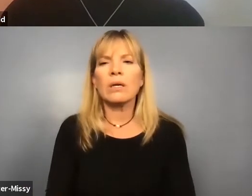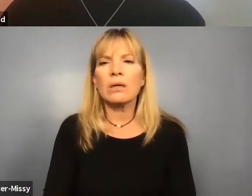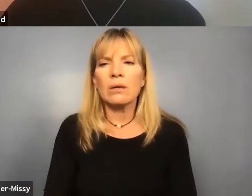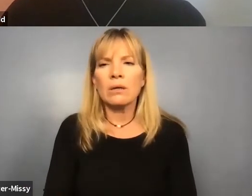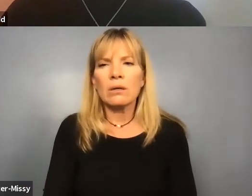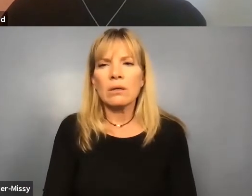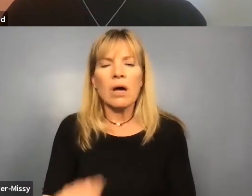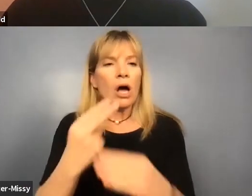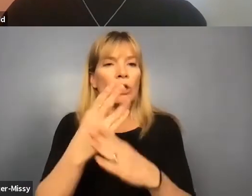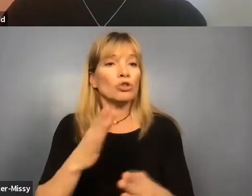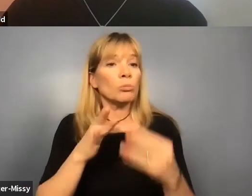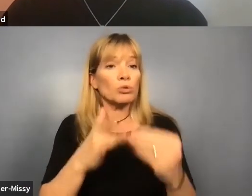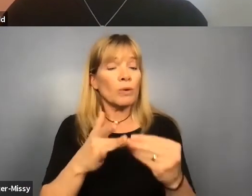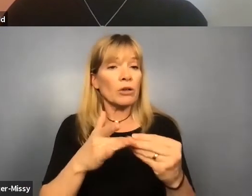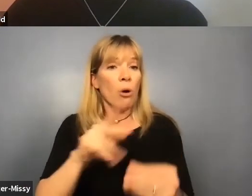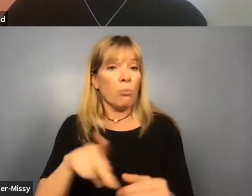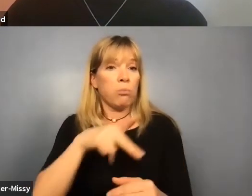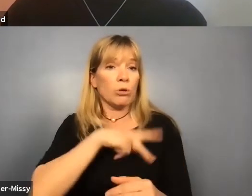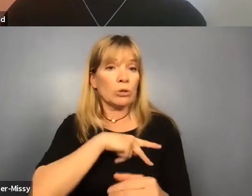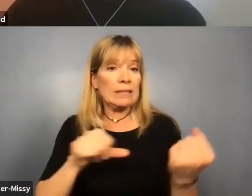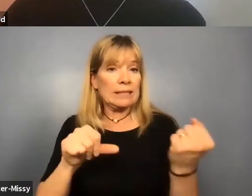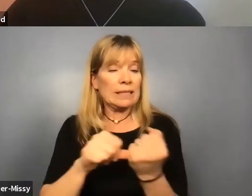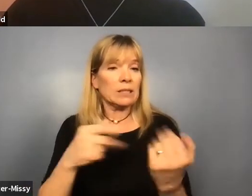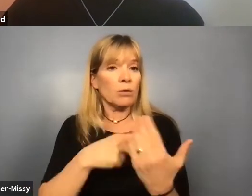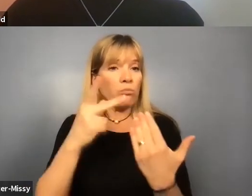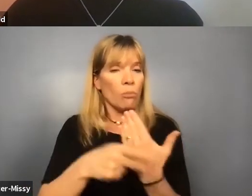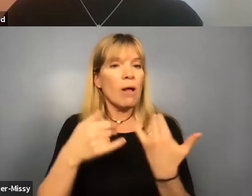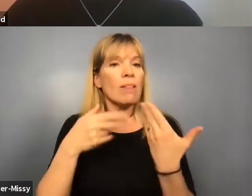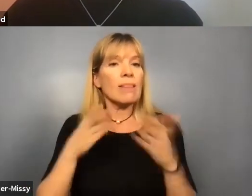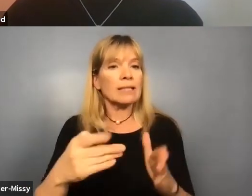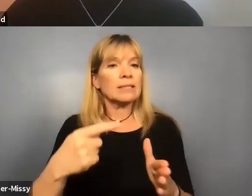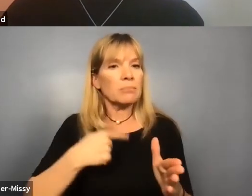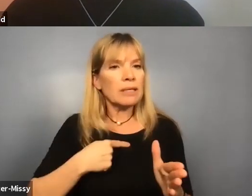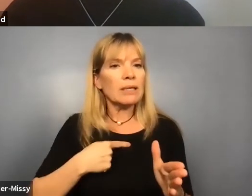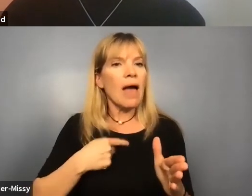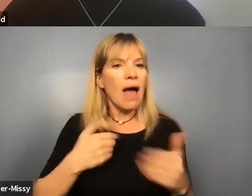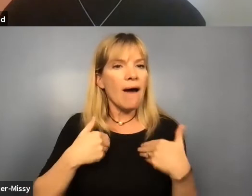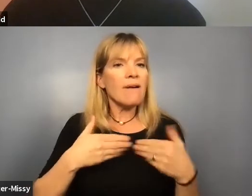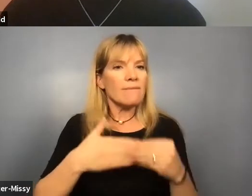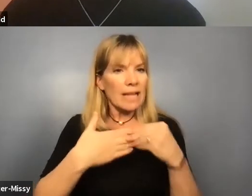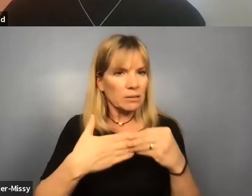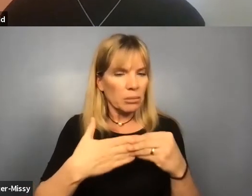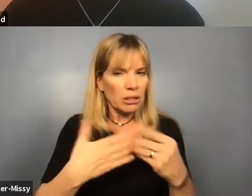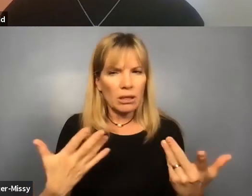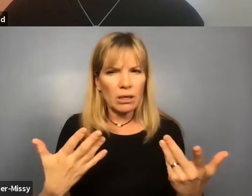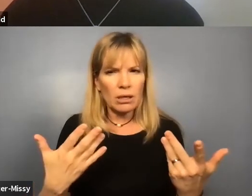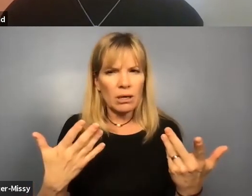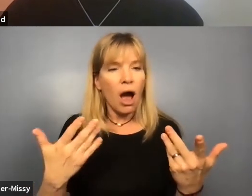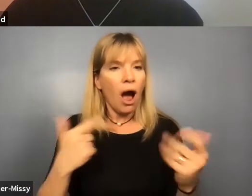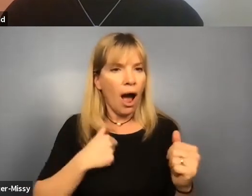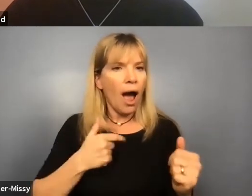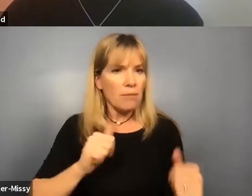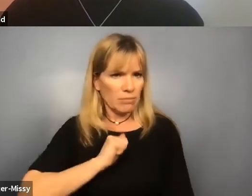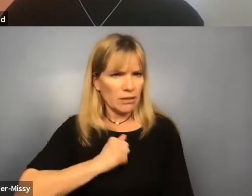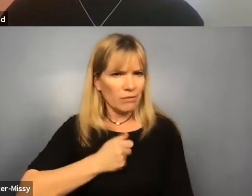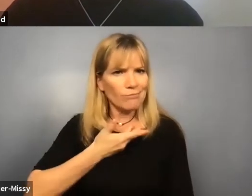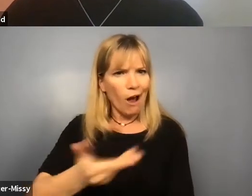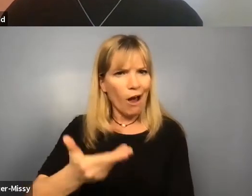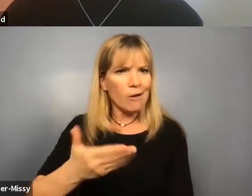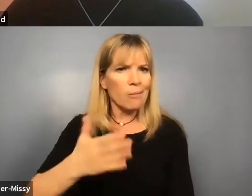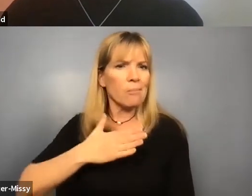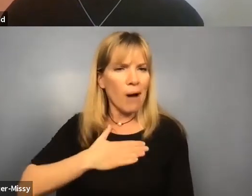the consumer directed personal assistance program allows me the flexibility of hiring my own personal,